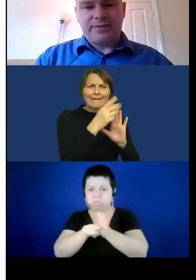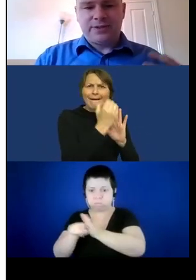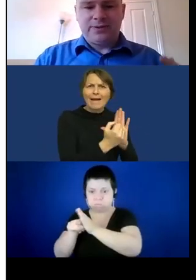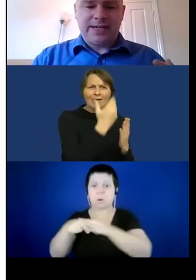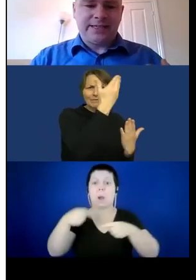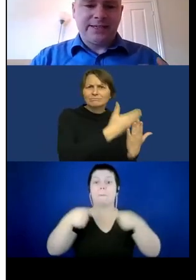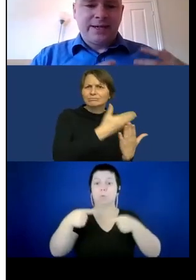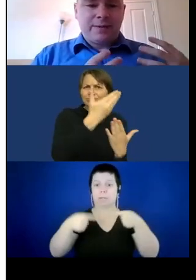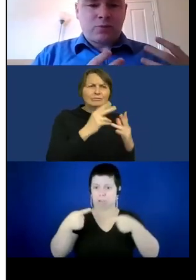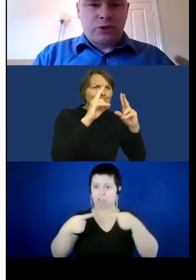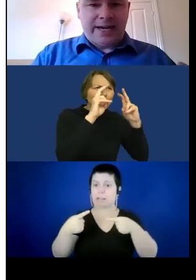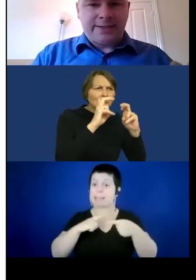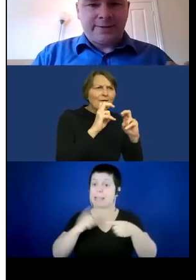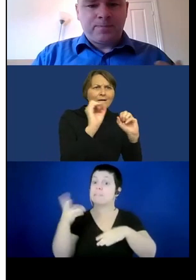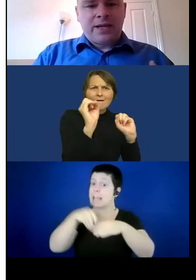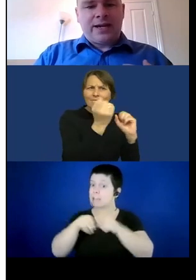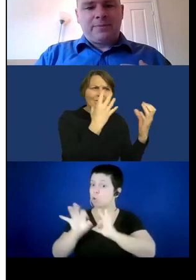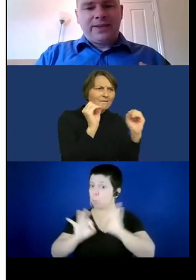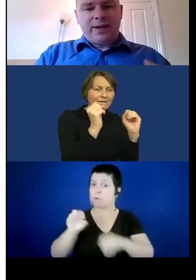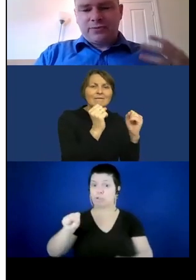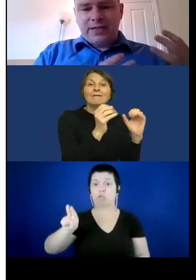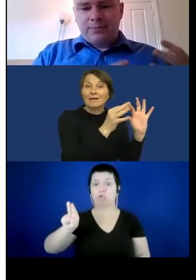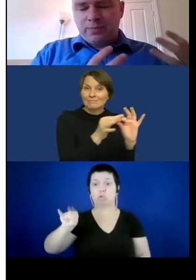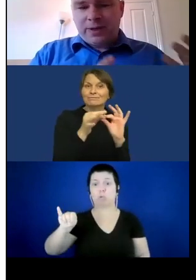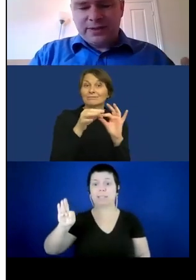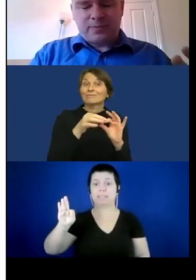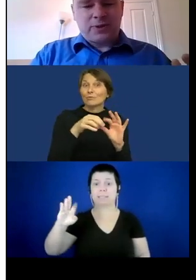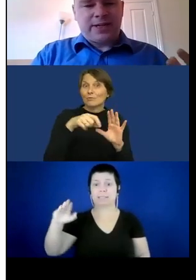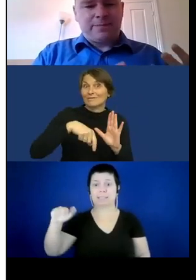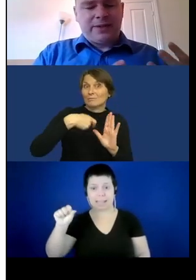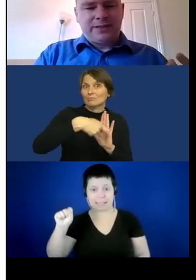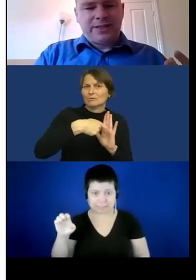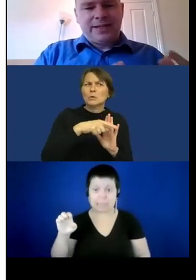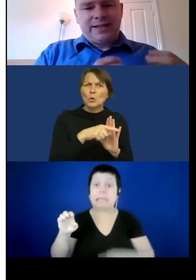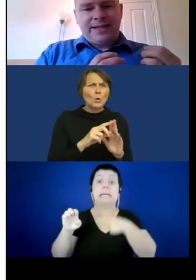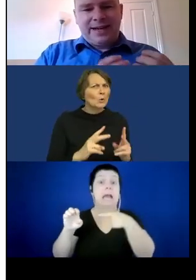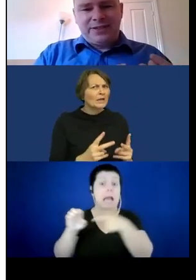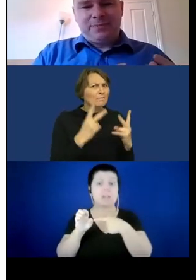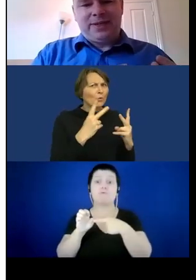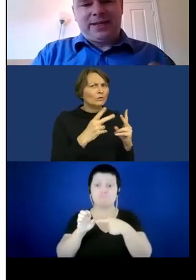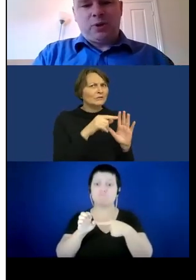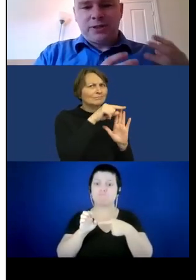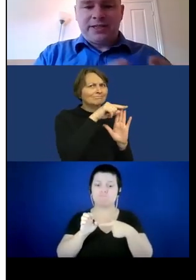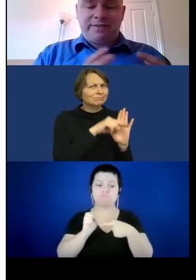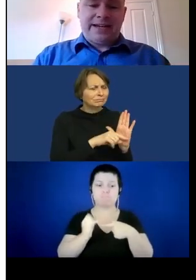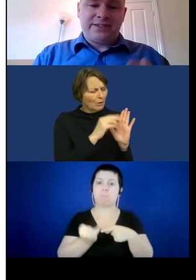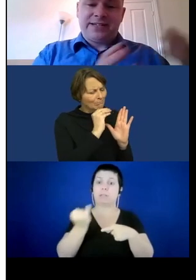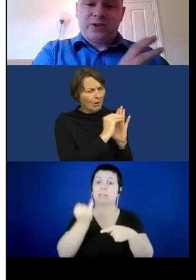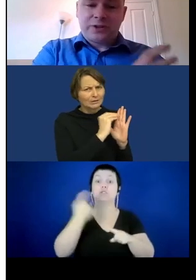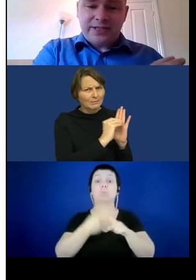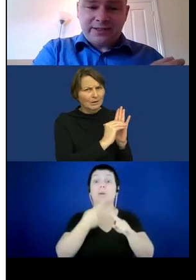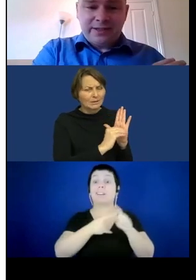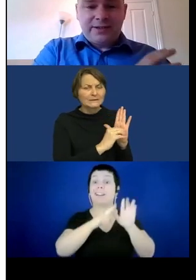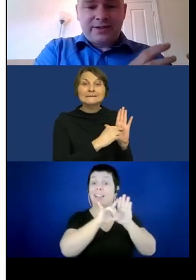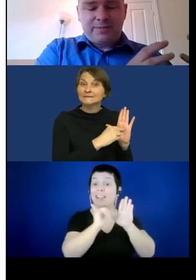part of the suitcase project. And that was a really important part of the project because inevitably policy affects the